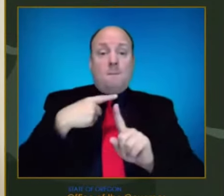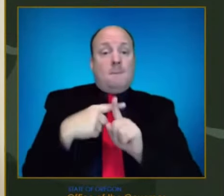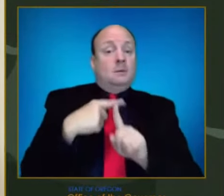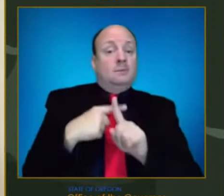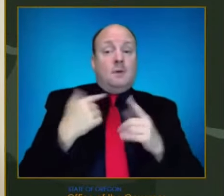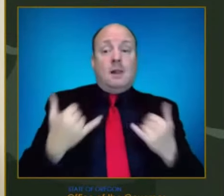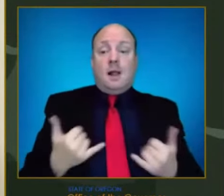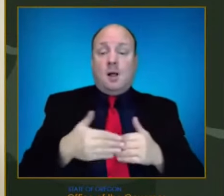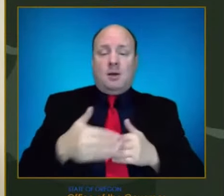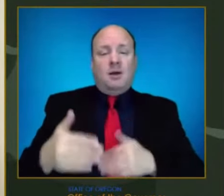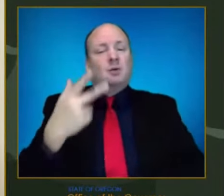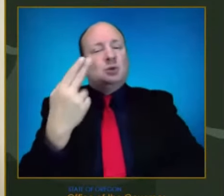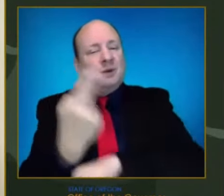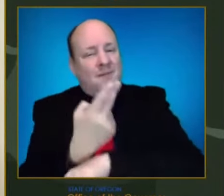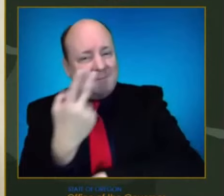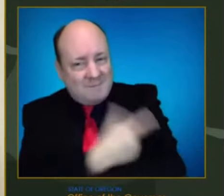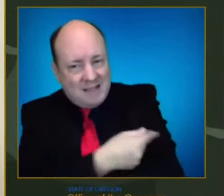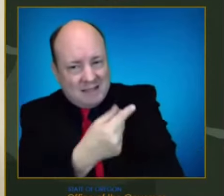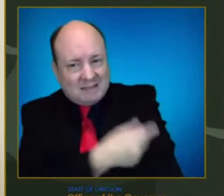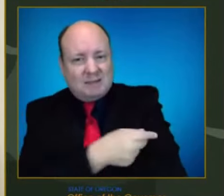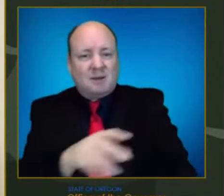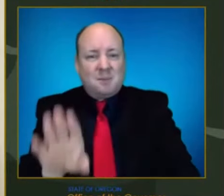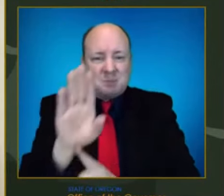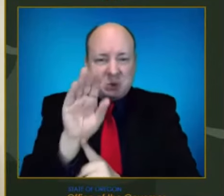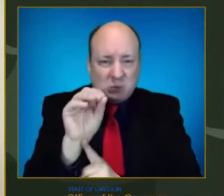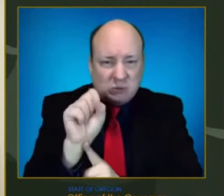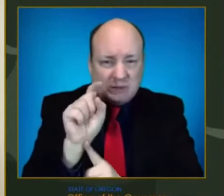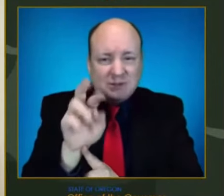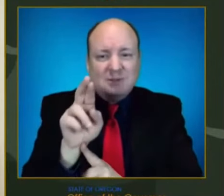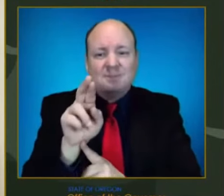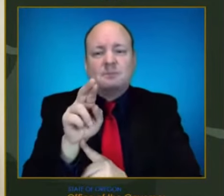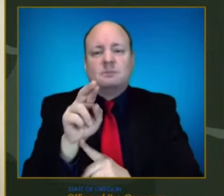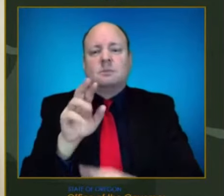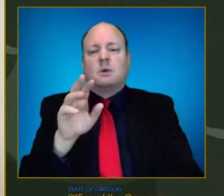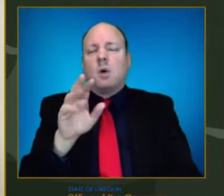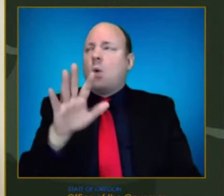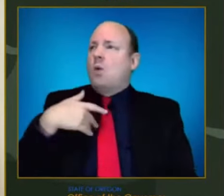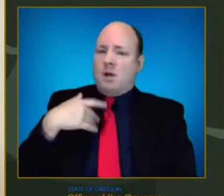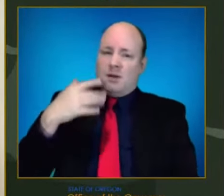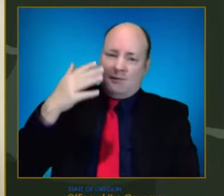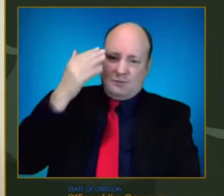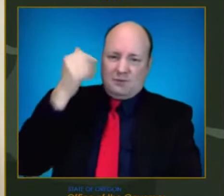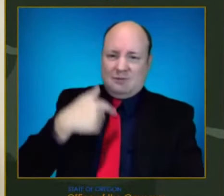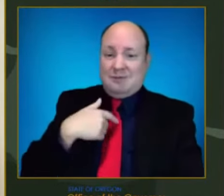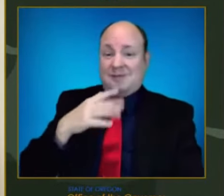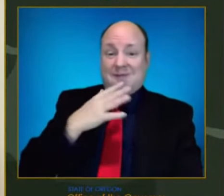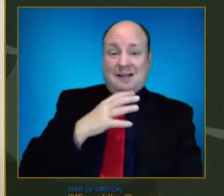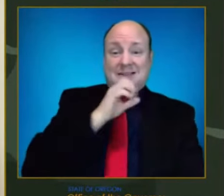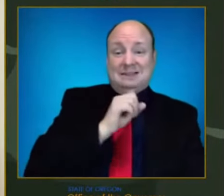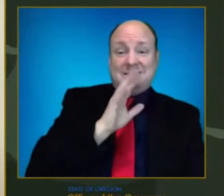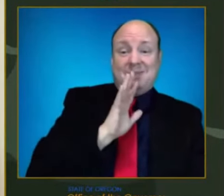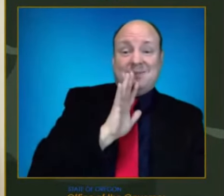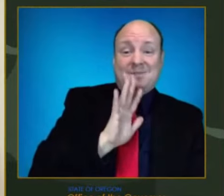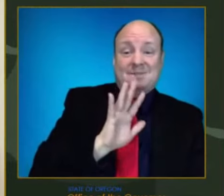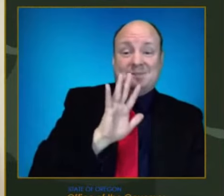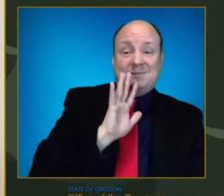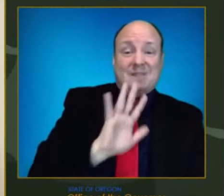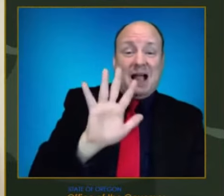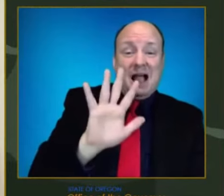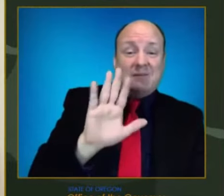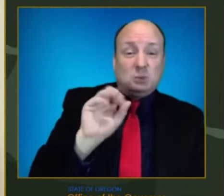boosters. And just to clarify, I apparently said that five-year-olds can get boosted. They cannot. Only